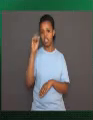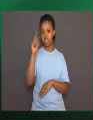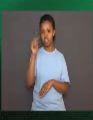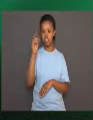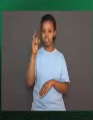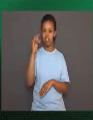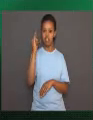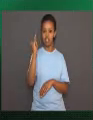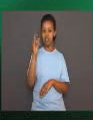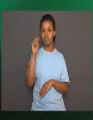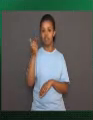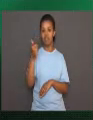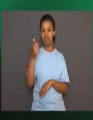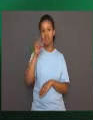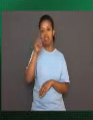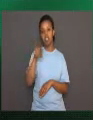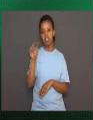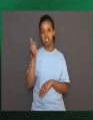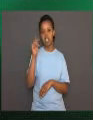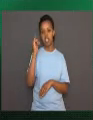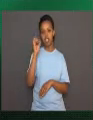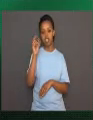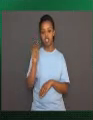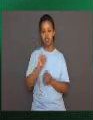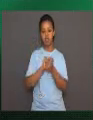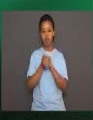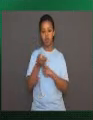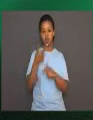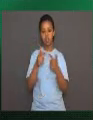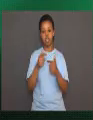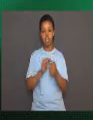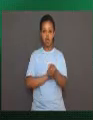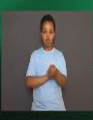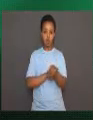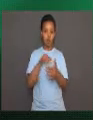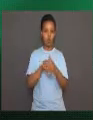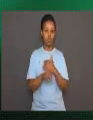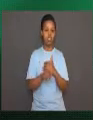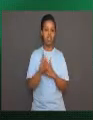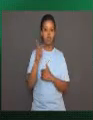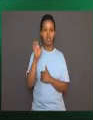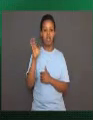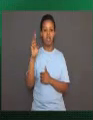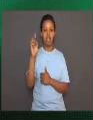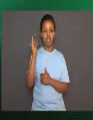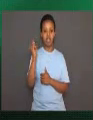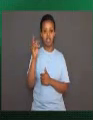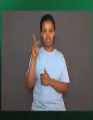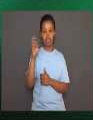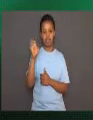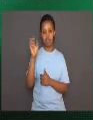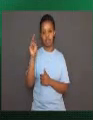that results from changes in the neurons of the peripheral nervous system.